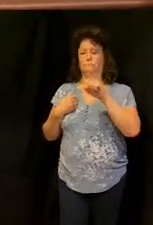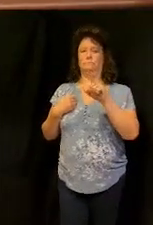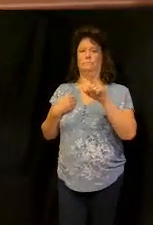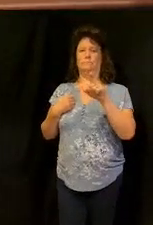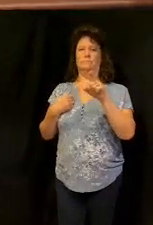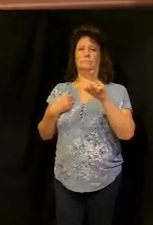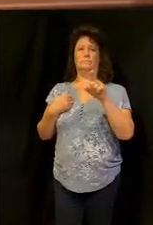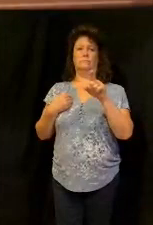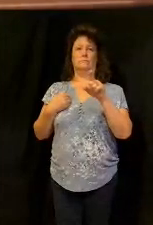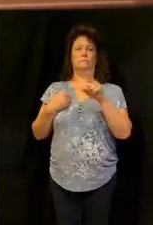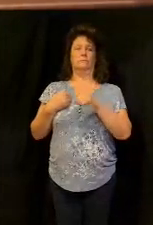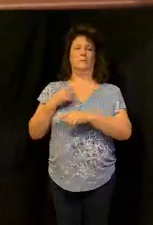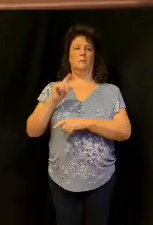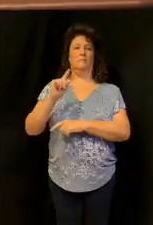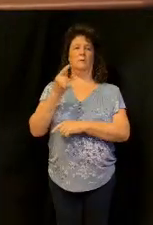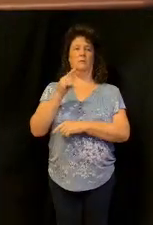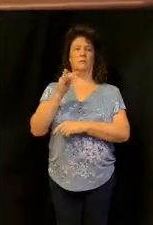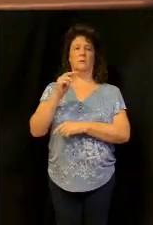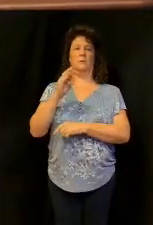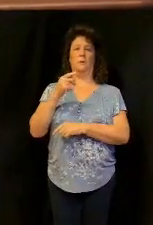go with me to first timothy real quick